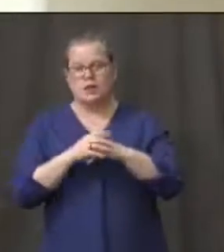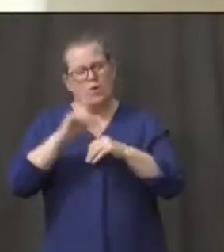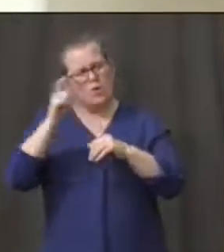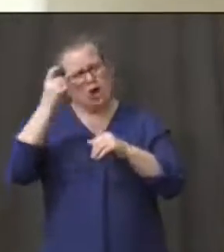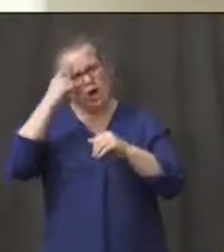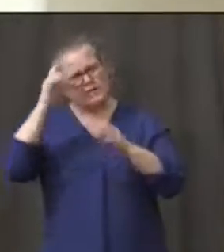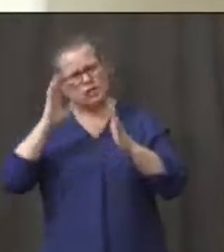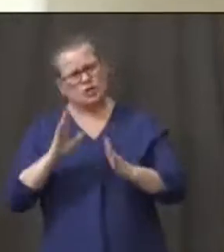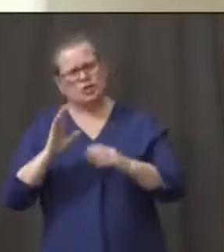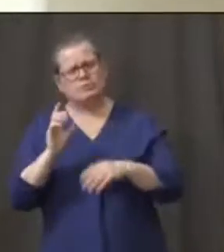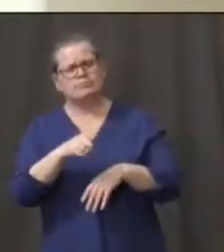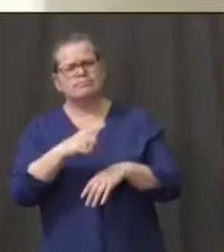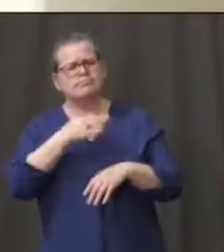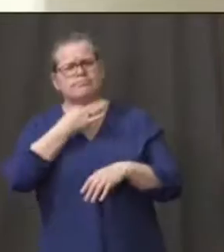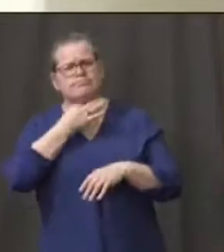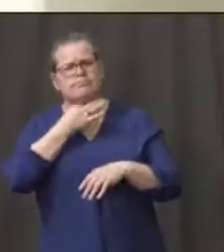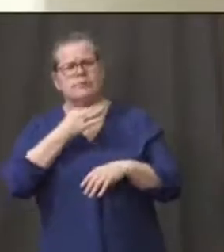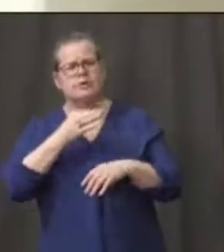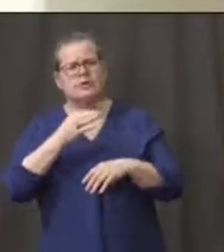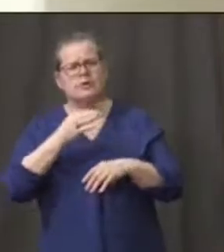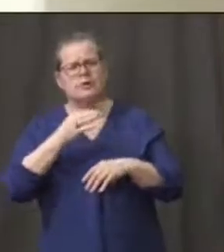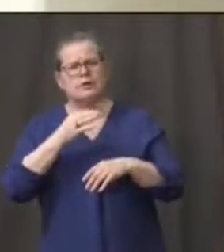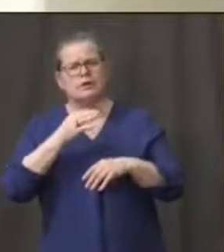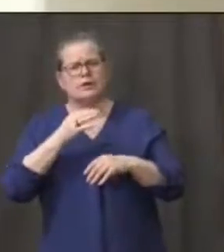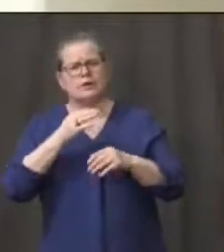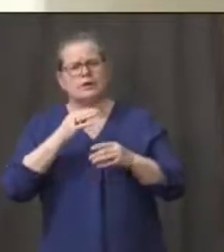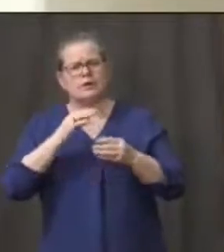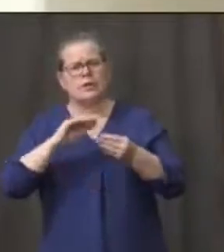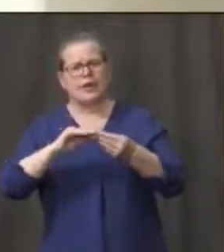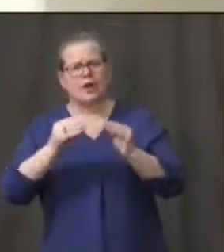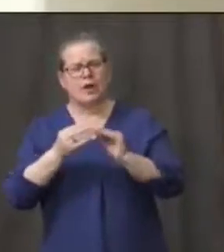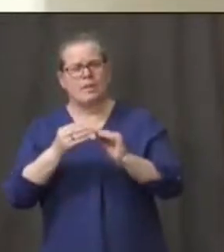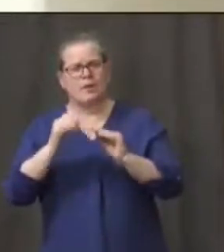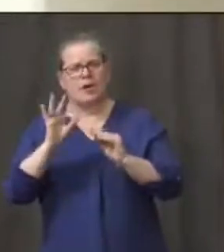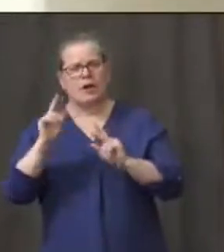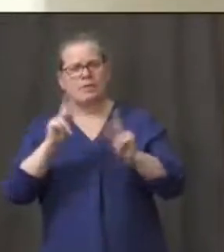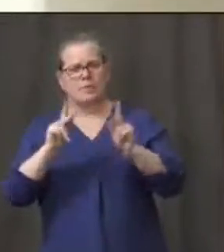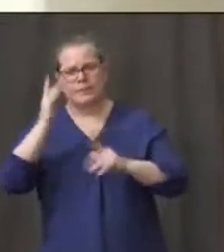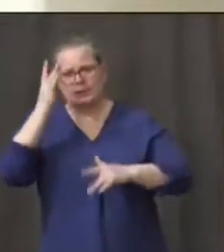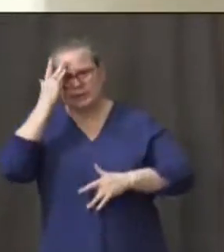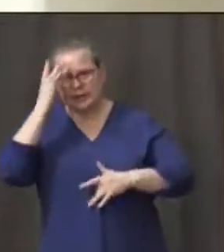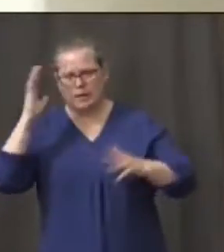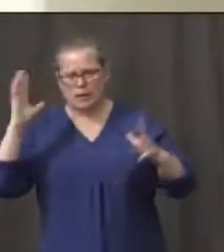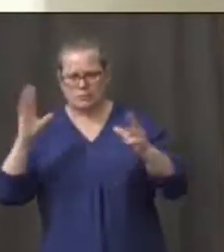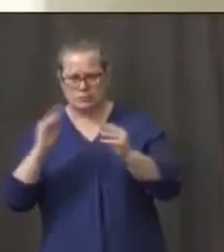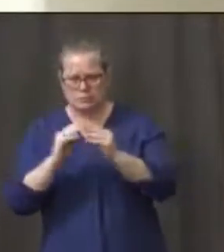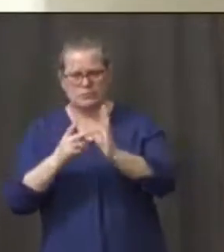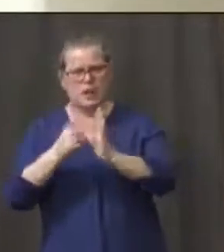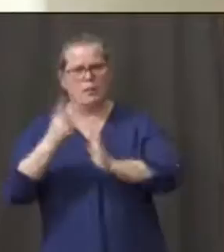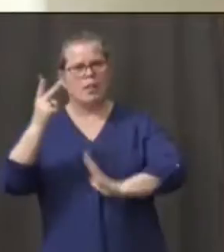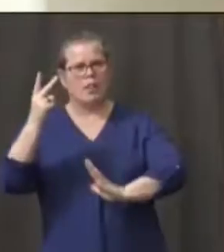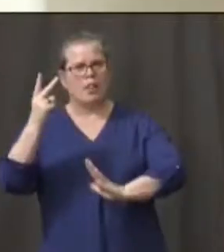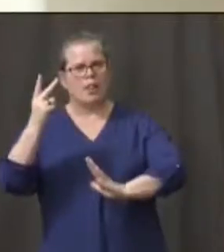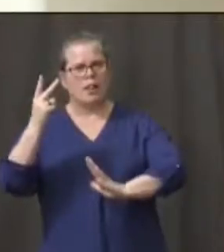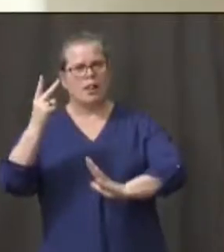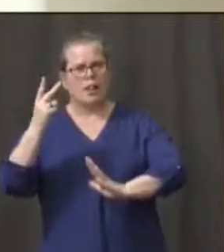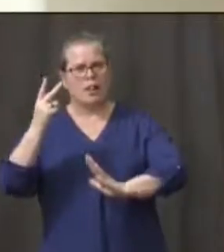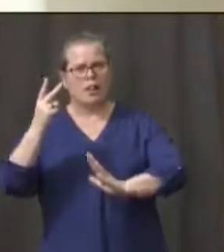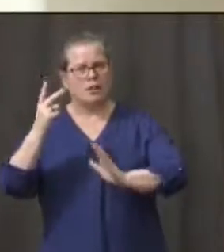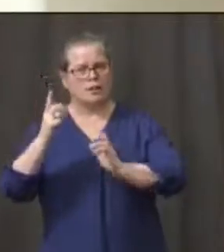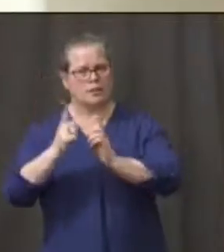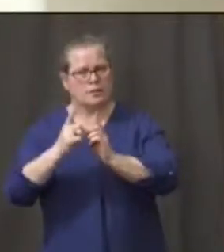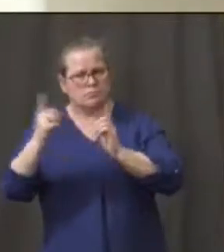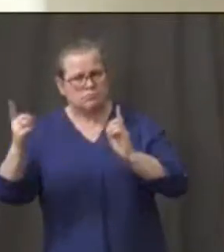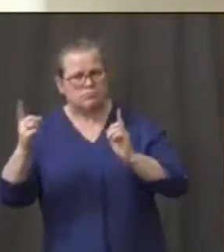distance growing? It was three to four days a while ago, but it seems like now it's longer.